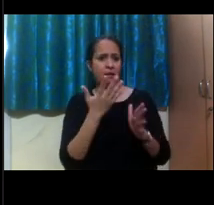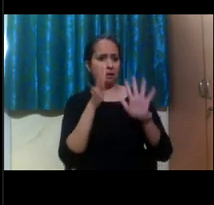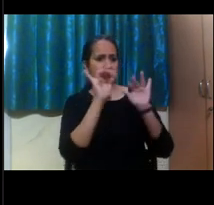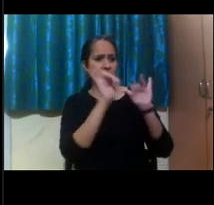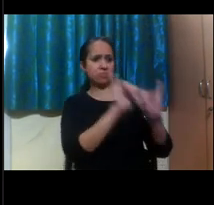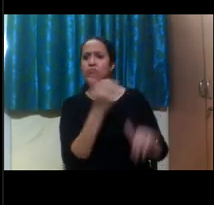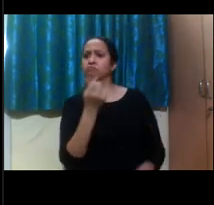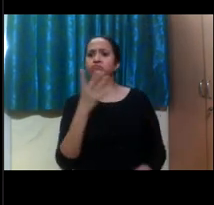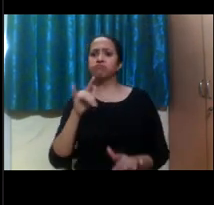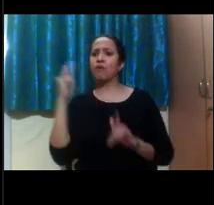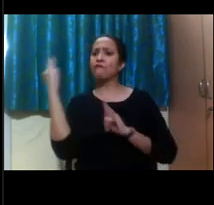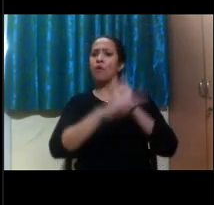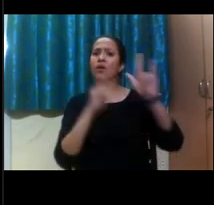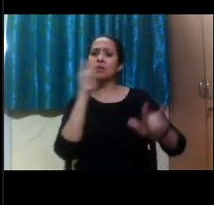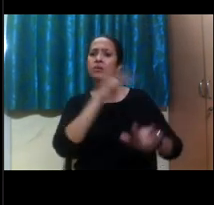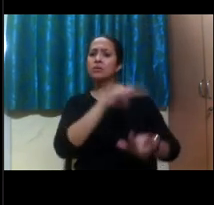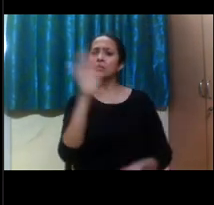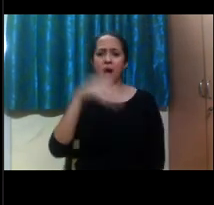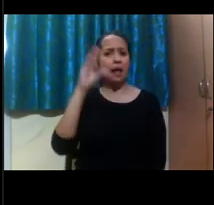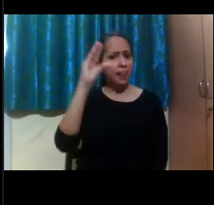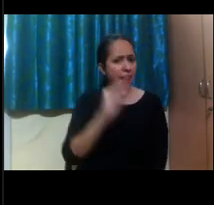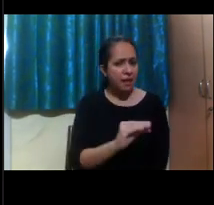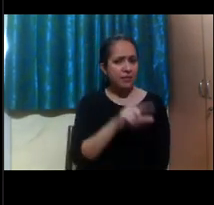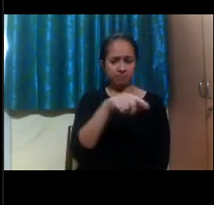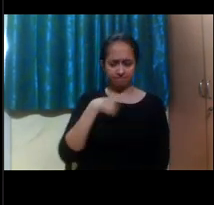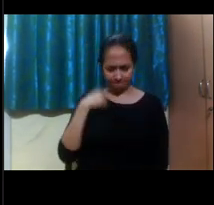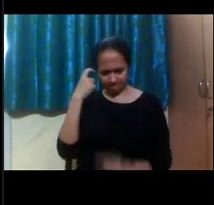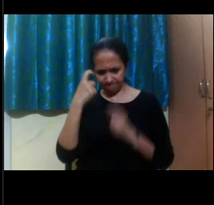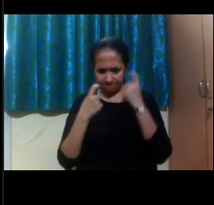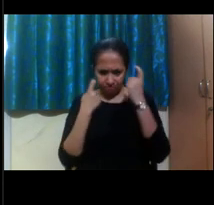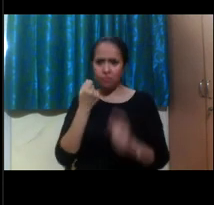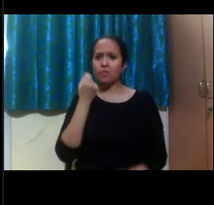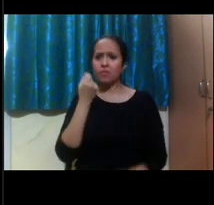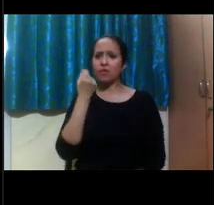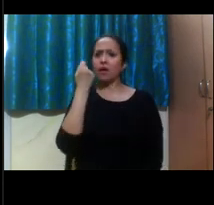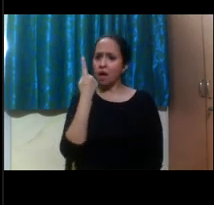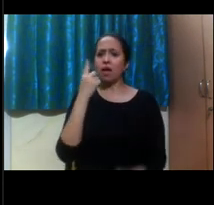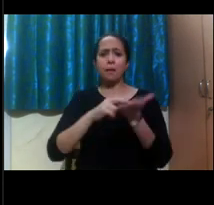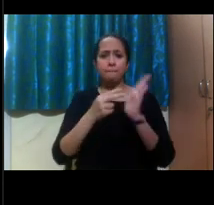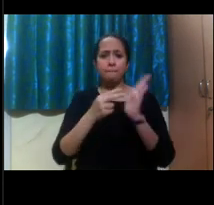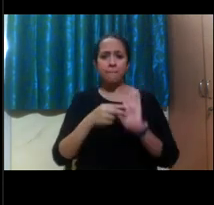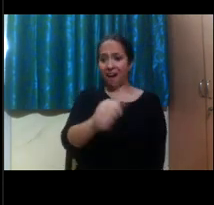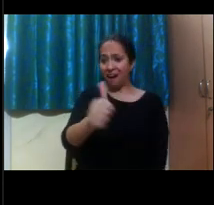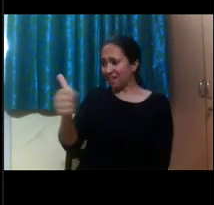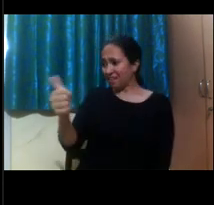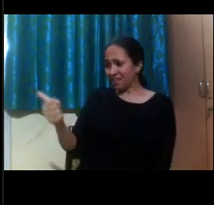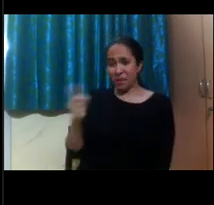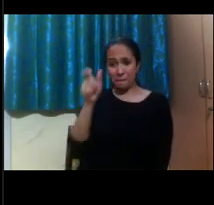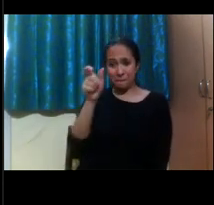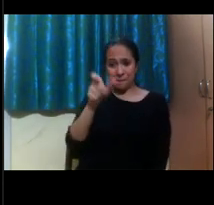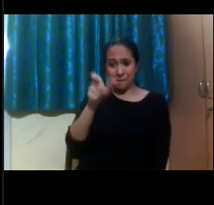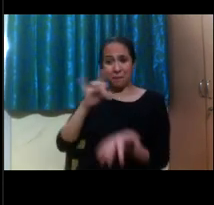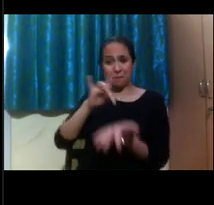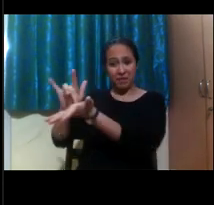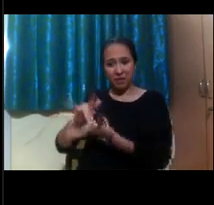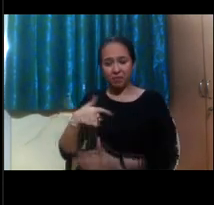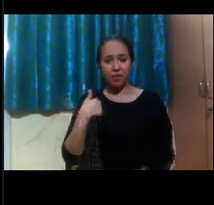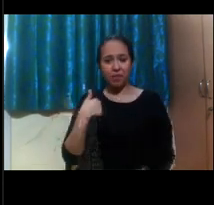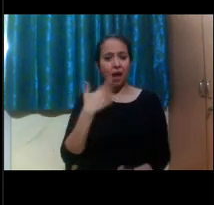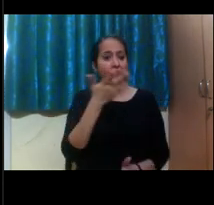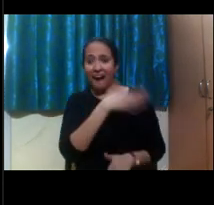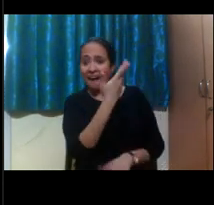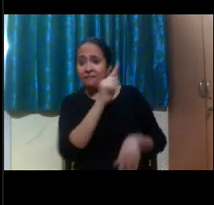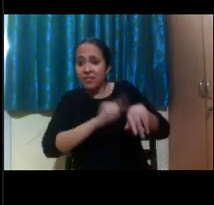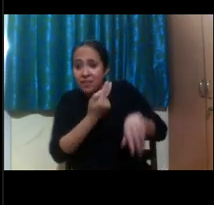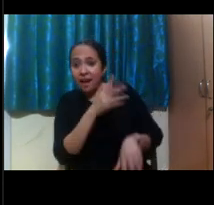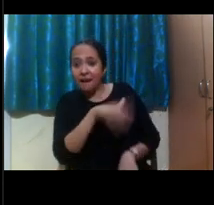And this made me realize that students in their home countries weren't realizing that this was an opportunity. So it's really exciting to